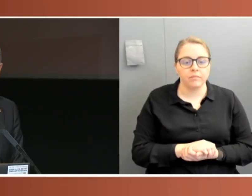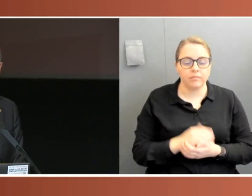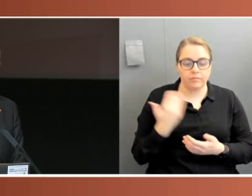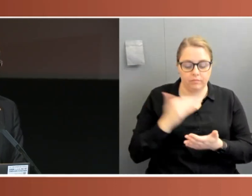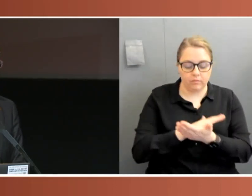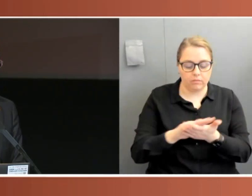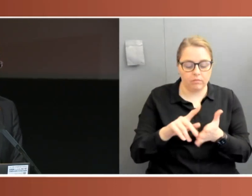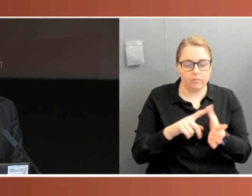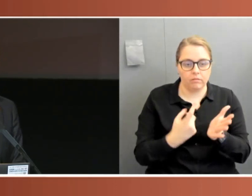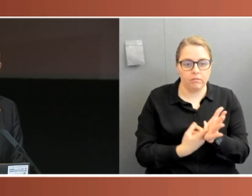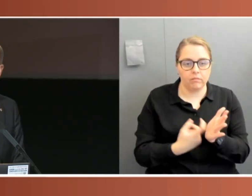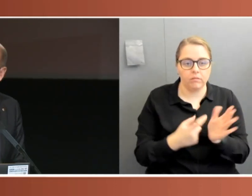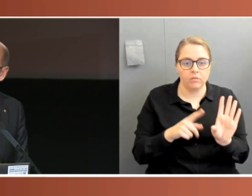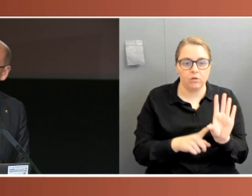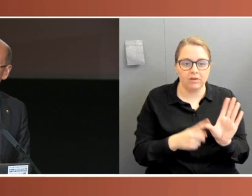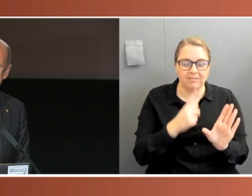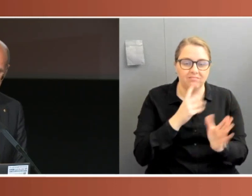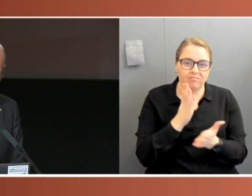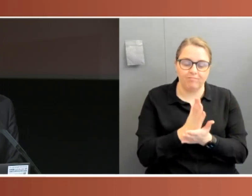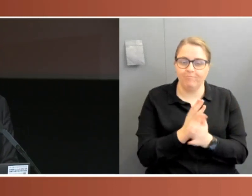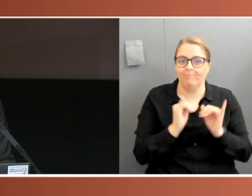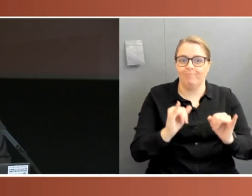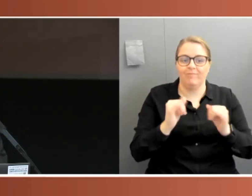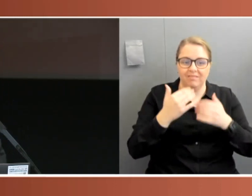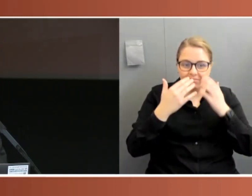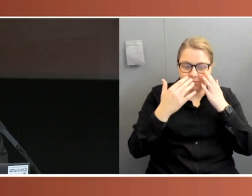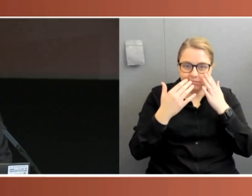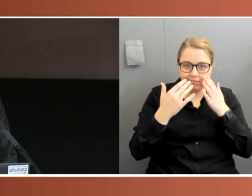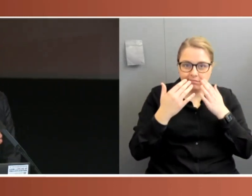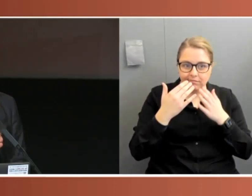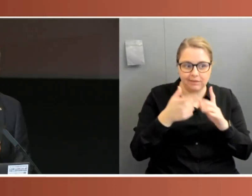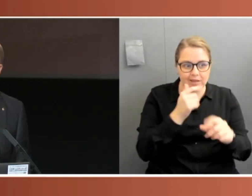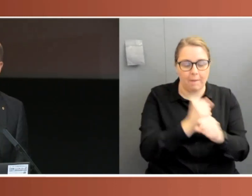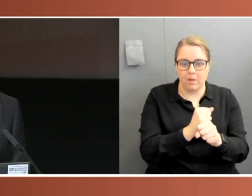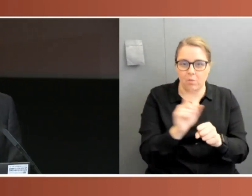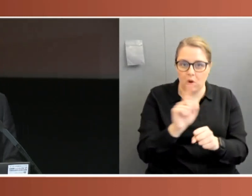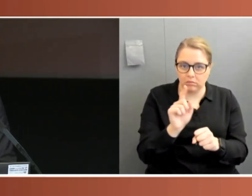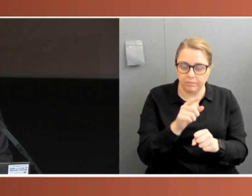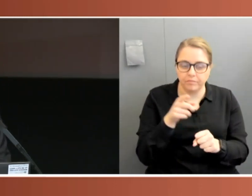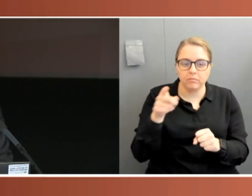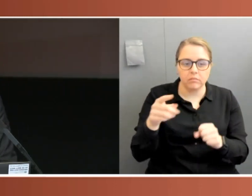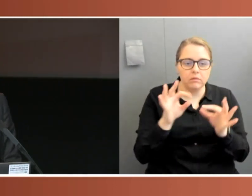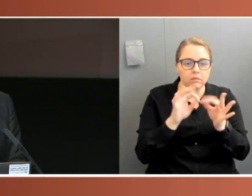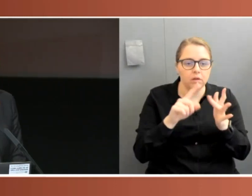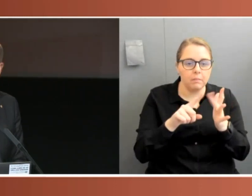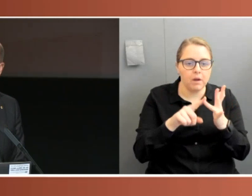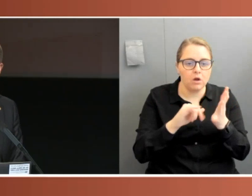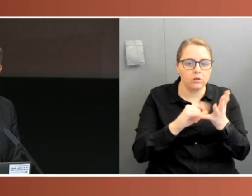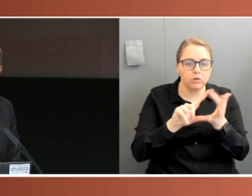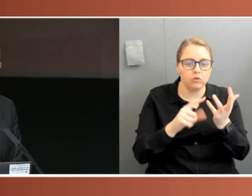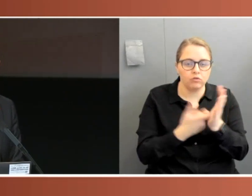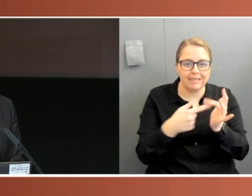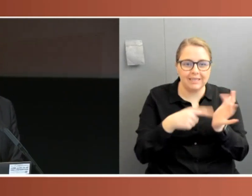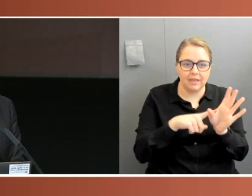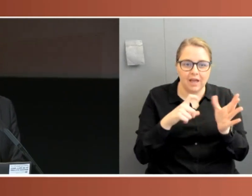most egregious example of that is the Commonwealth Biosecurity Act, a piece of legislation that authorises the executive not only to make